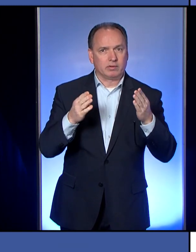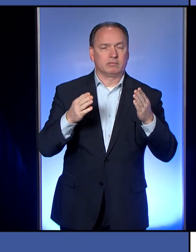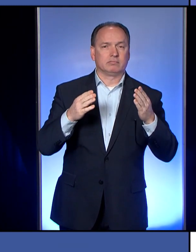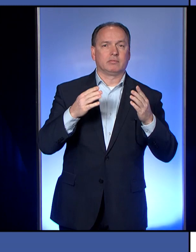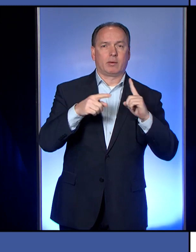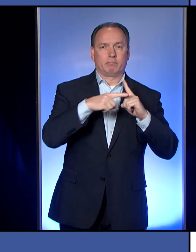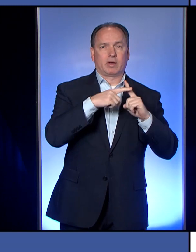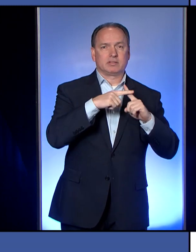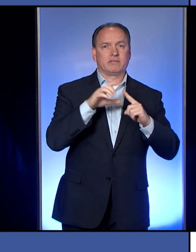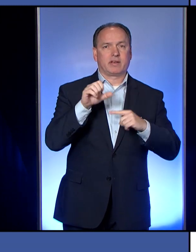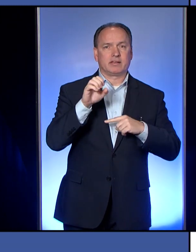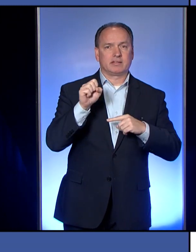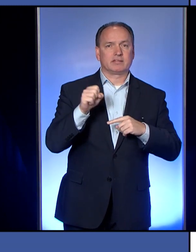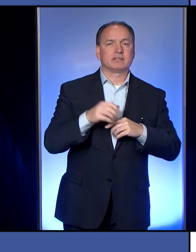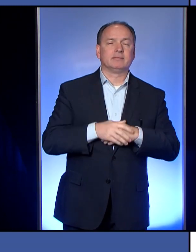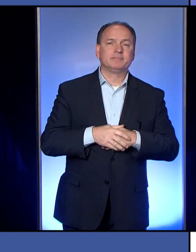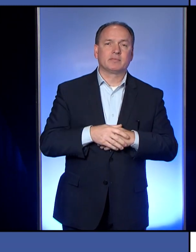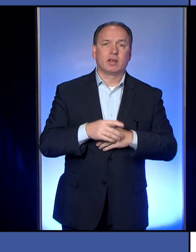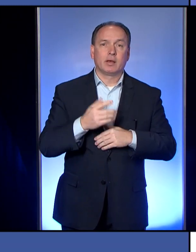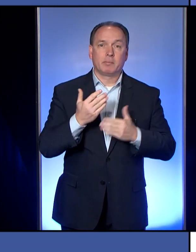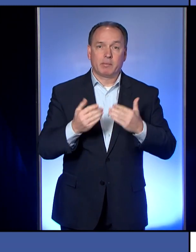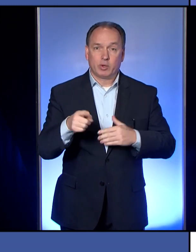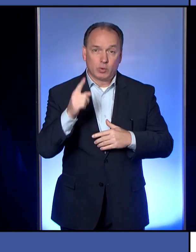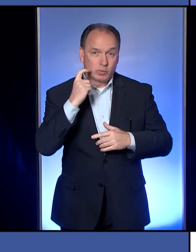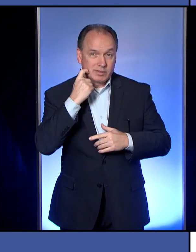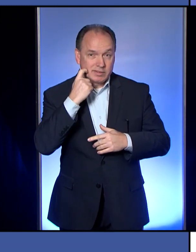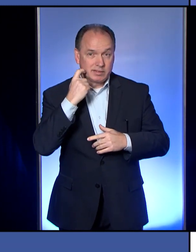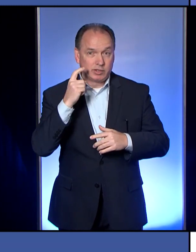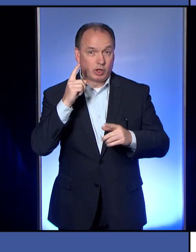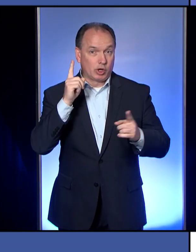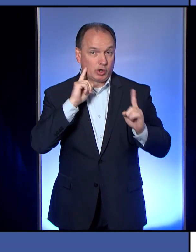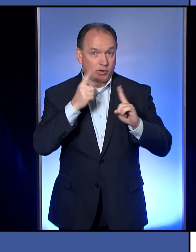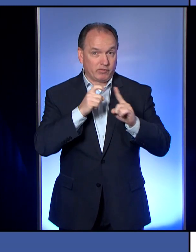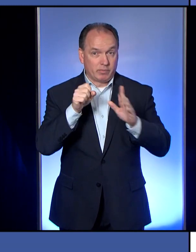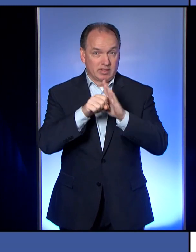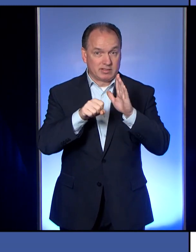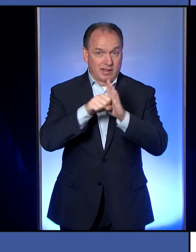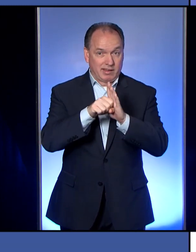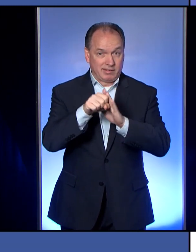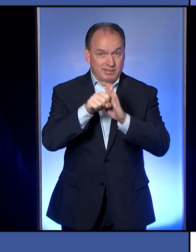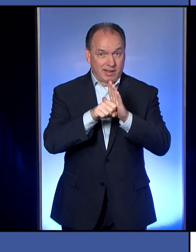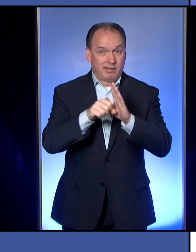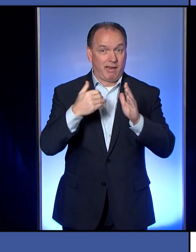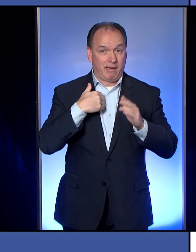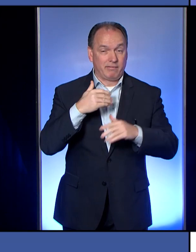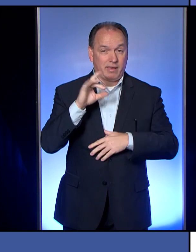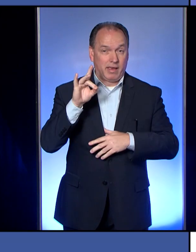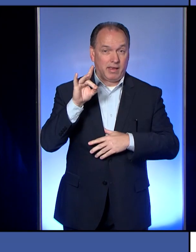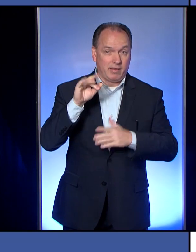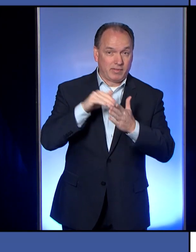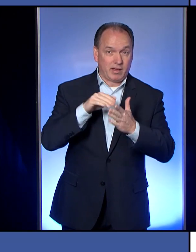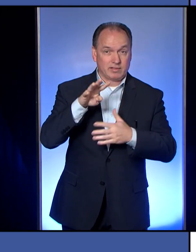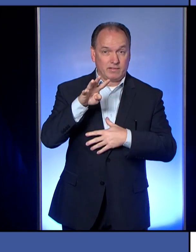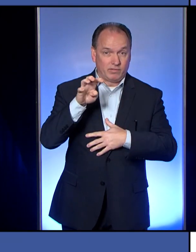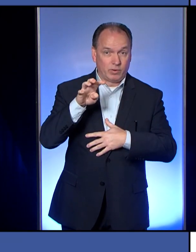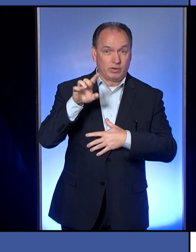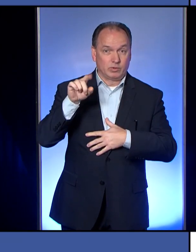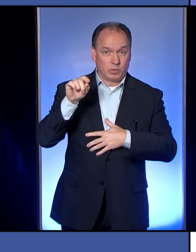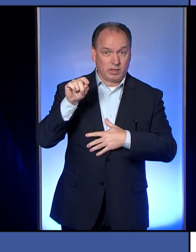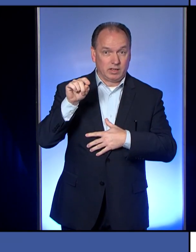As you've heard maybe recently from the state they now have 8,420